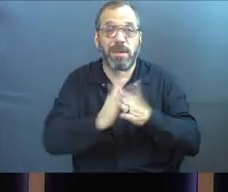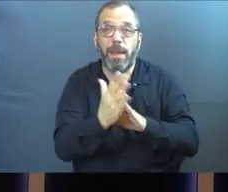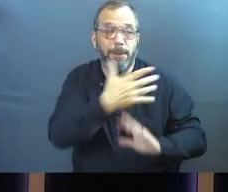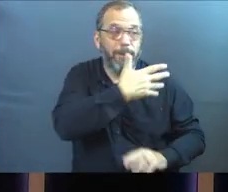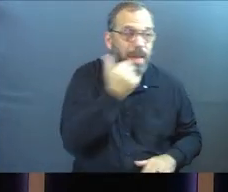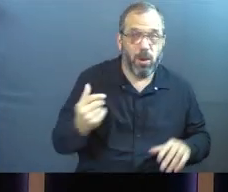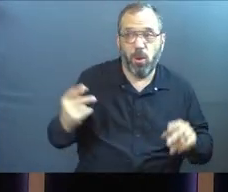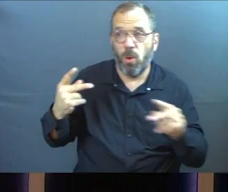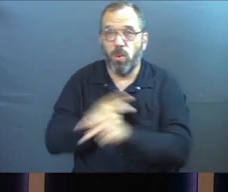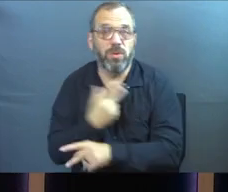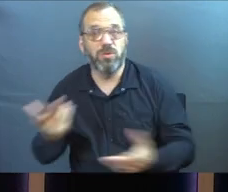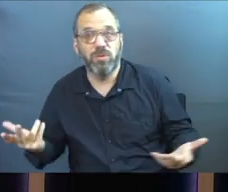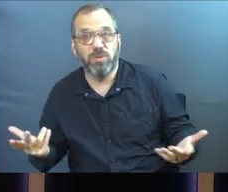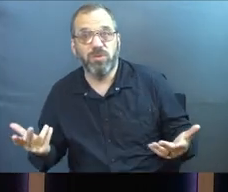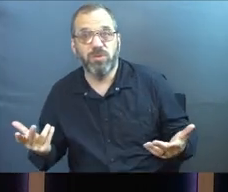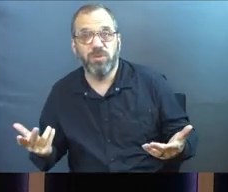worse?